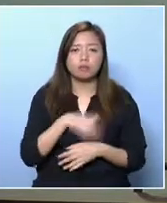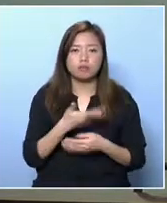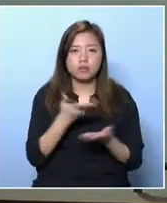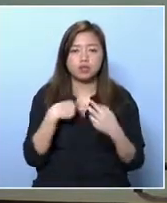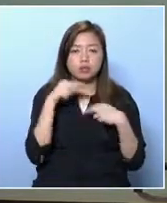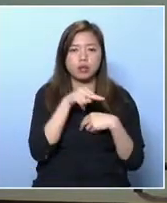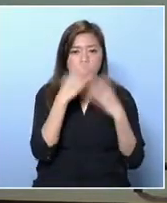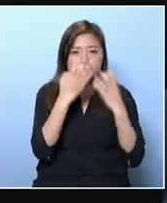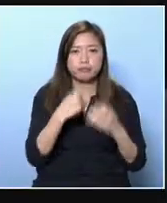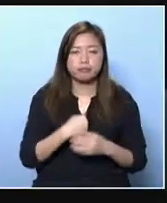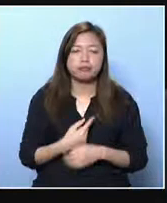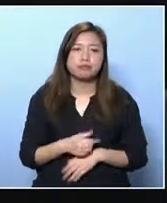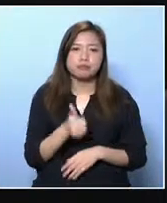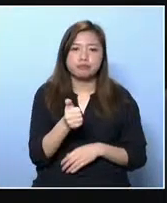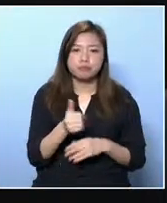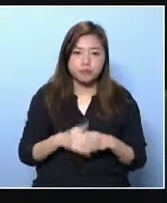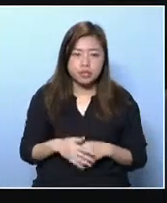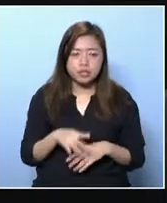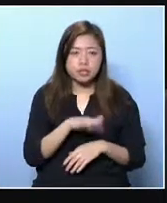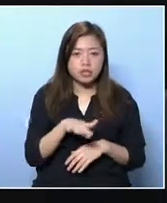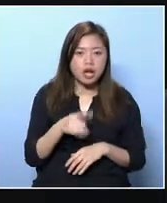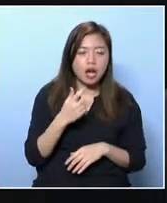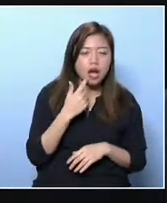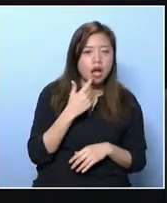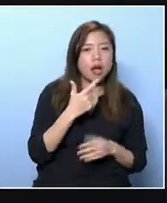dental problems,